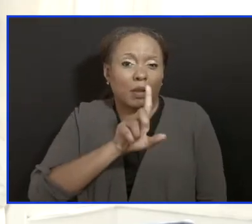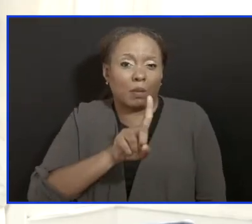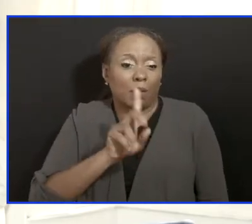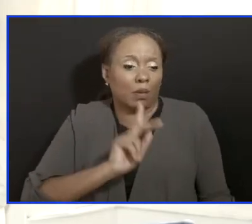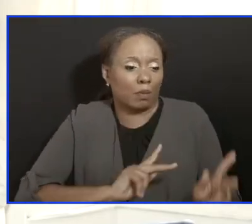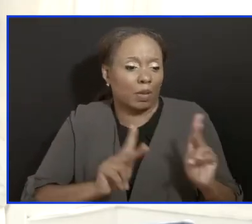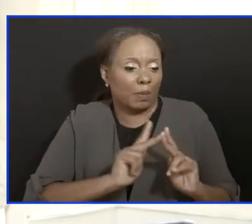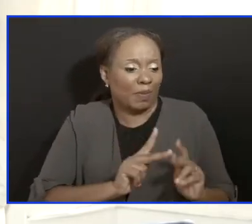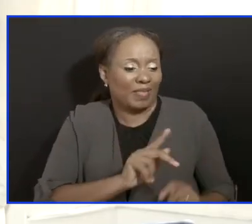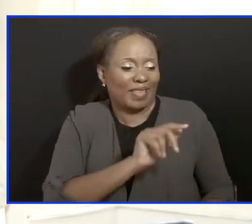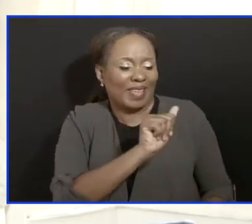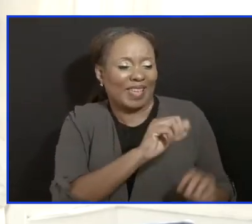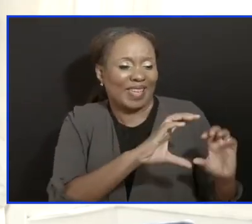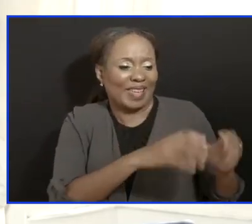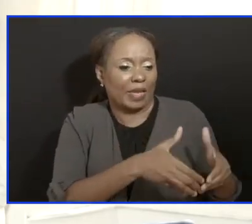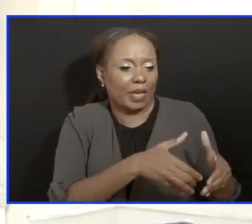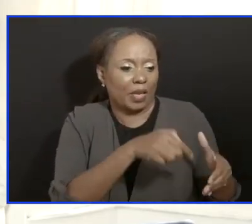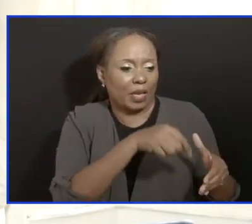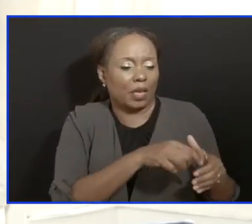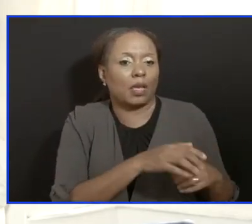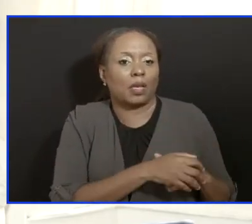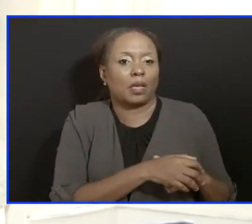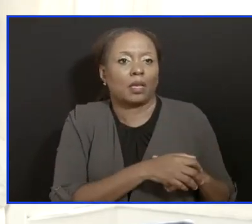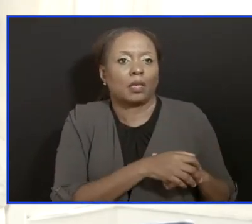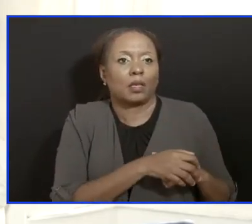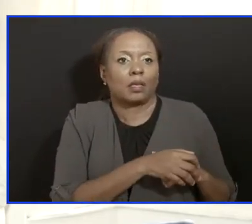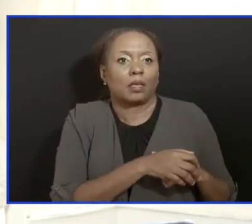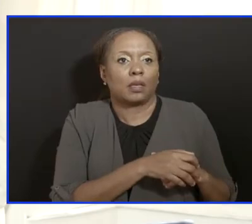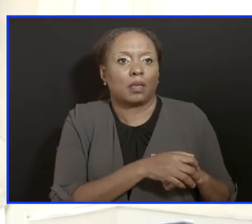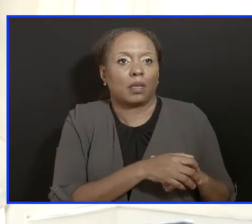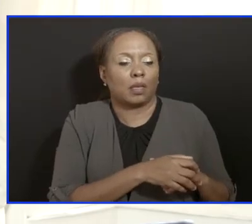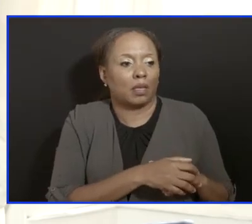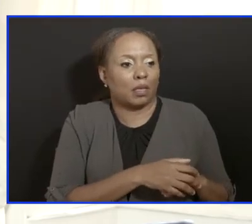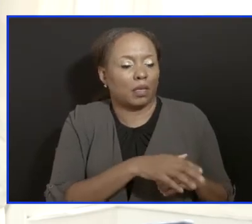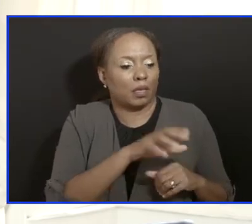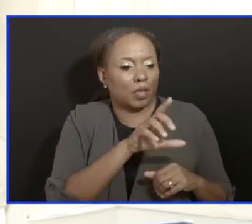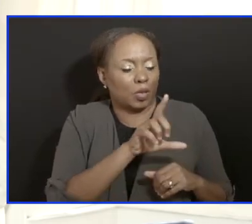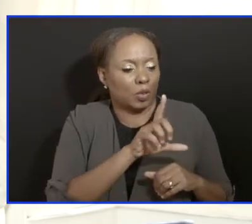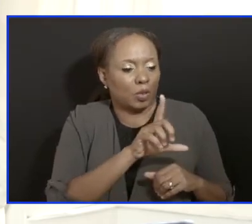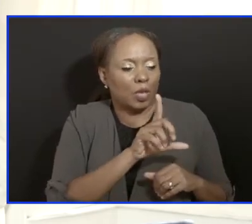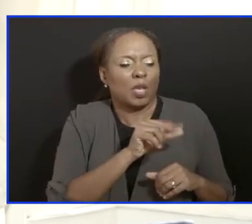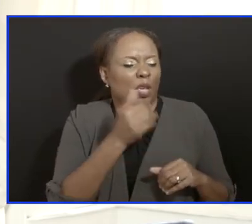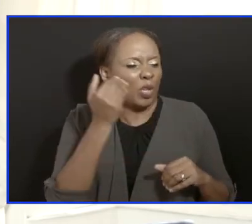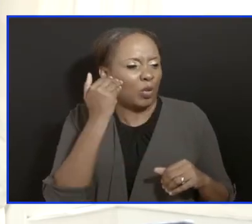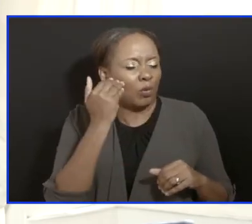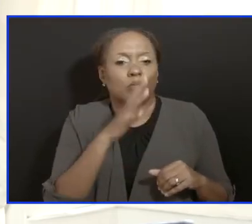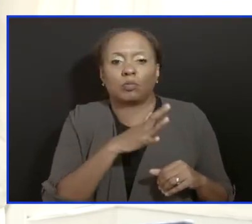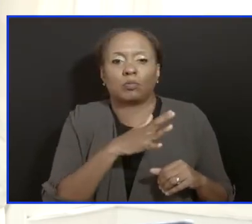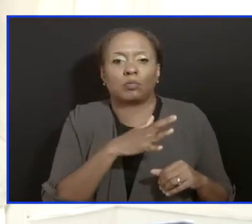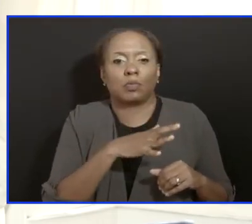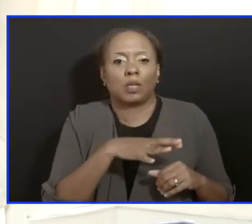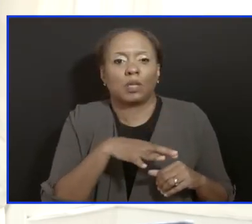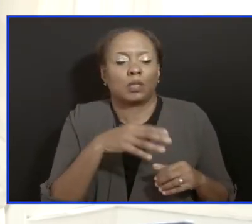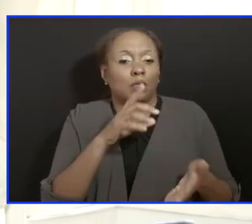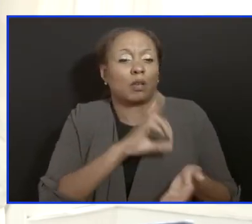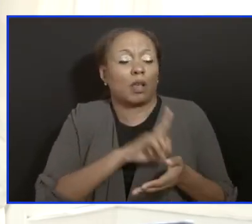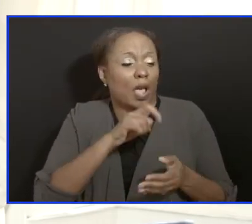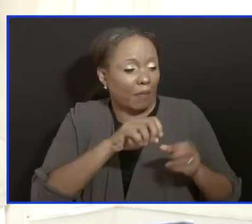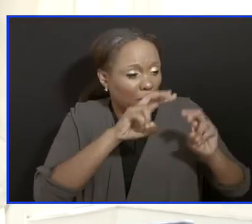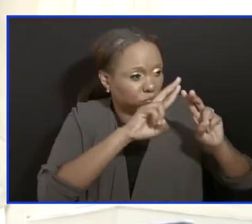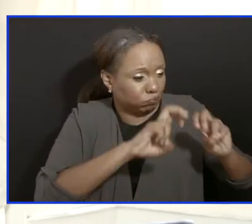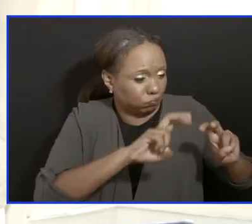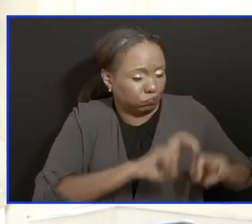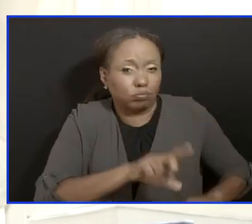A. 20 of them are basically on non-invasive ventilation. So imagine doctors have to manage 20 patients there.